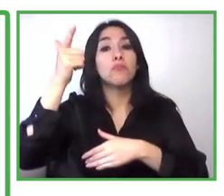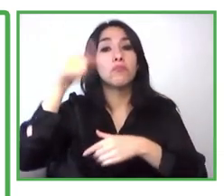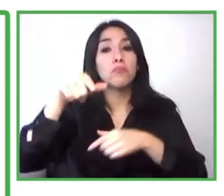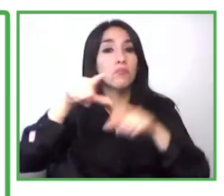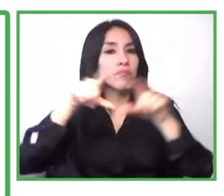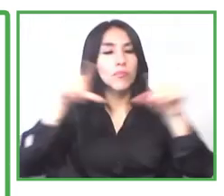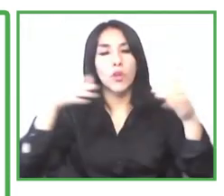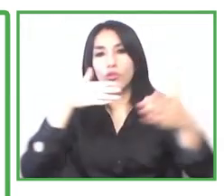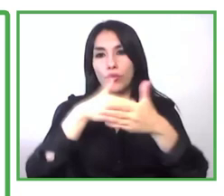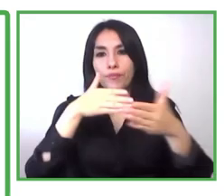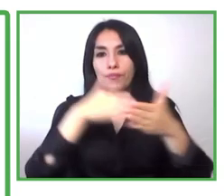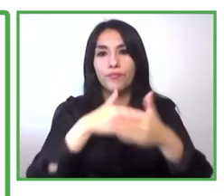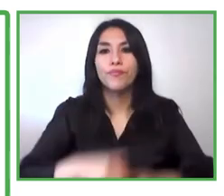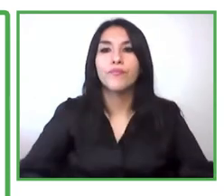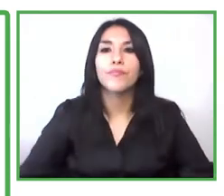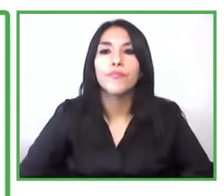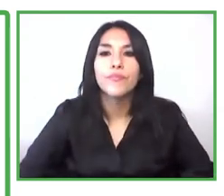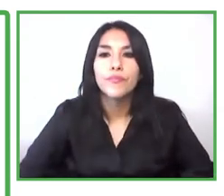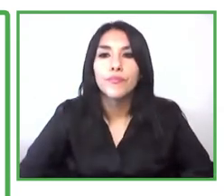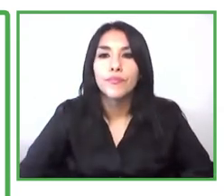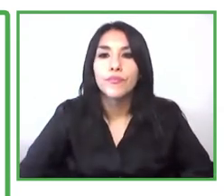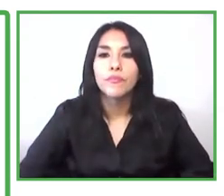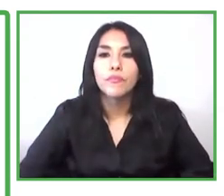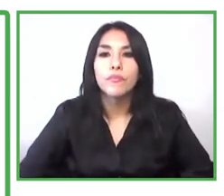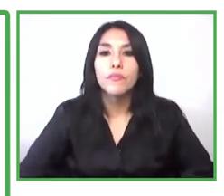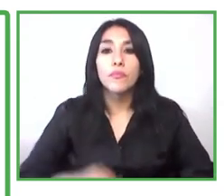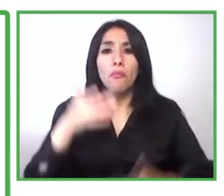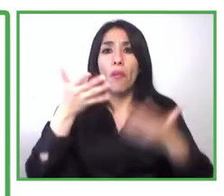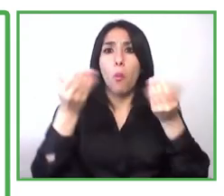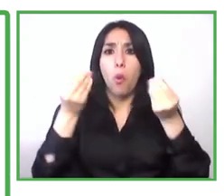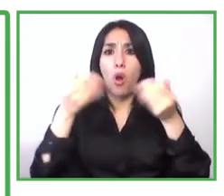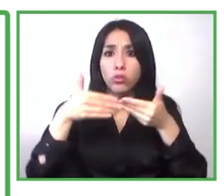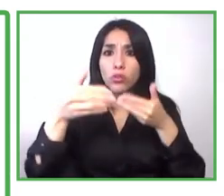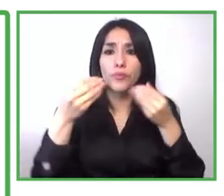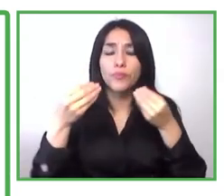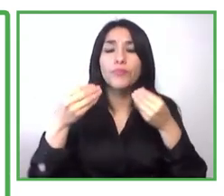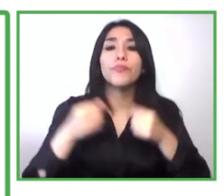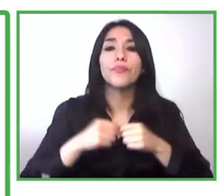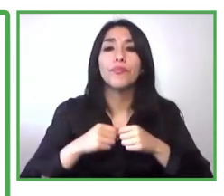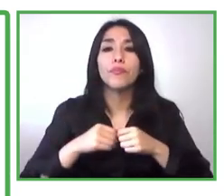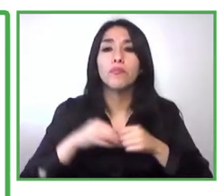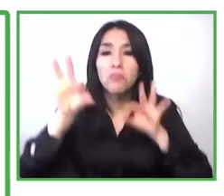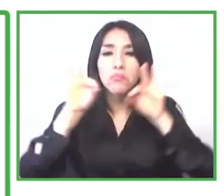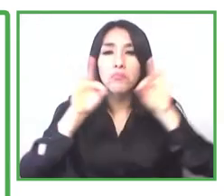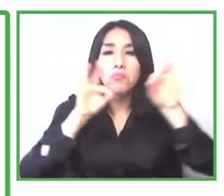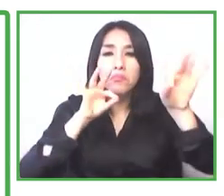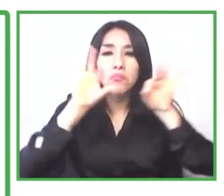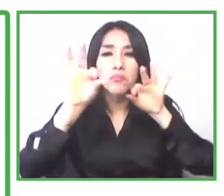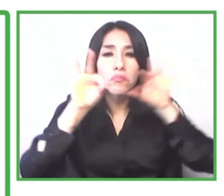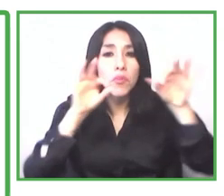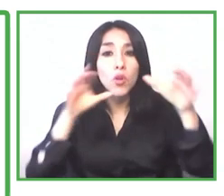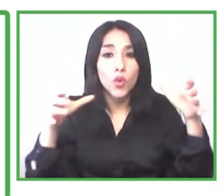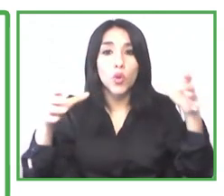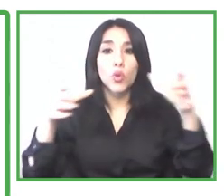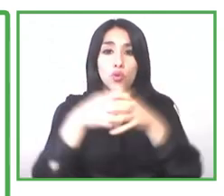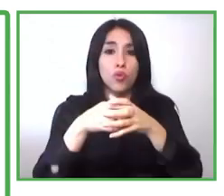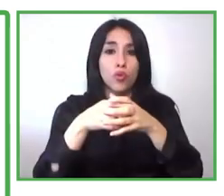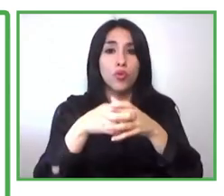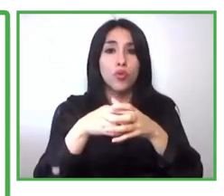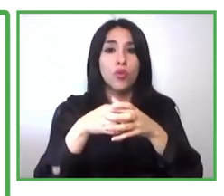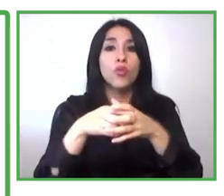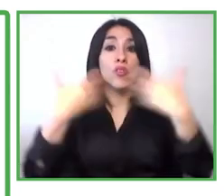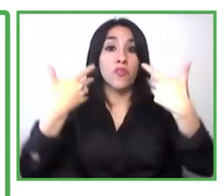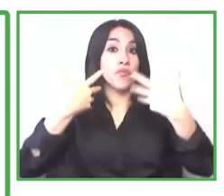those entrepreneurs and once we managed to close this group we identified a group of